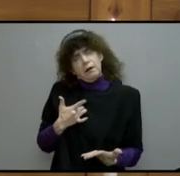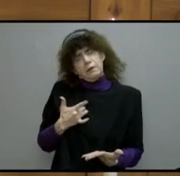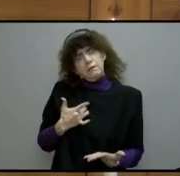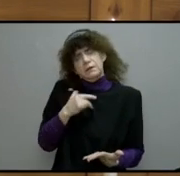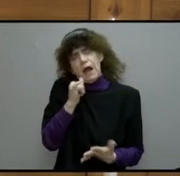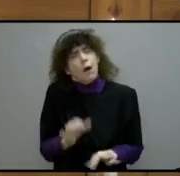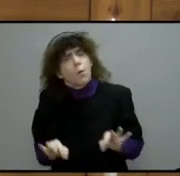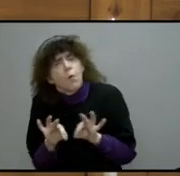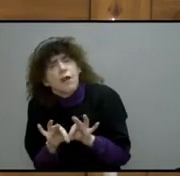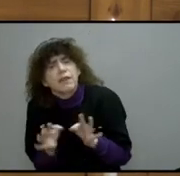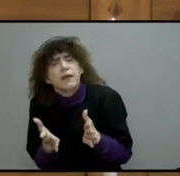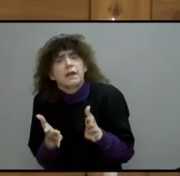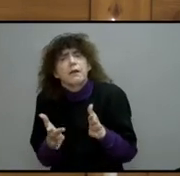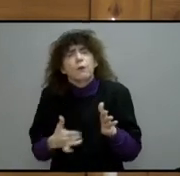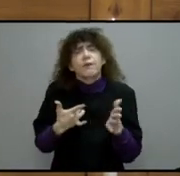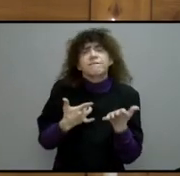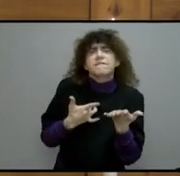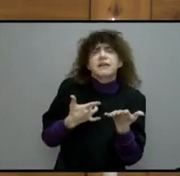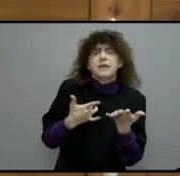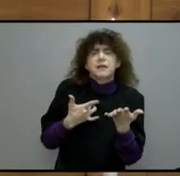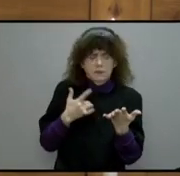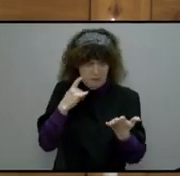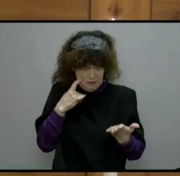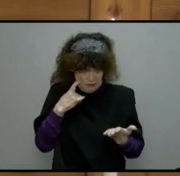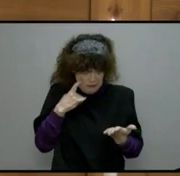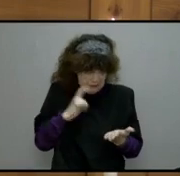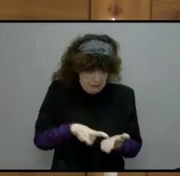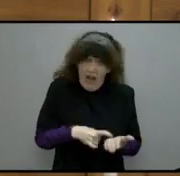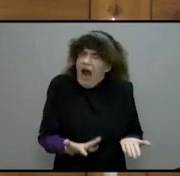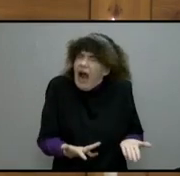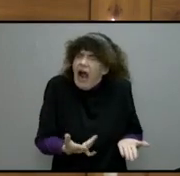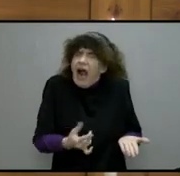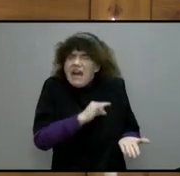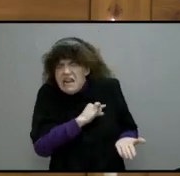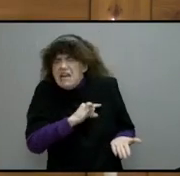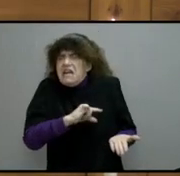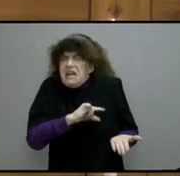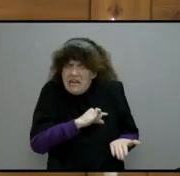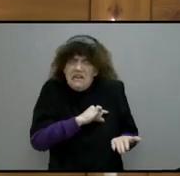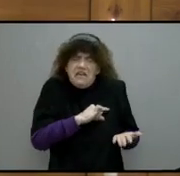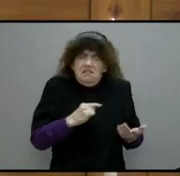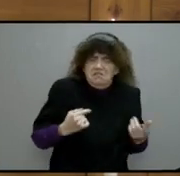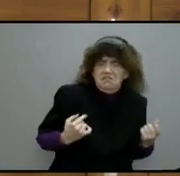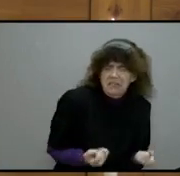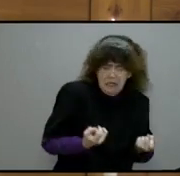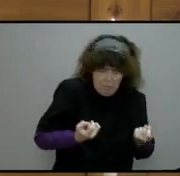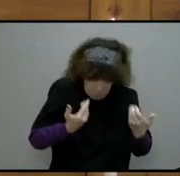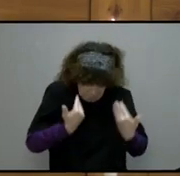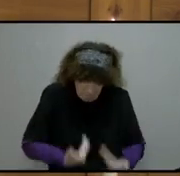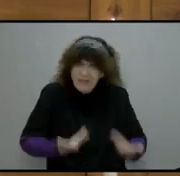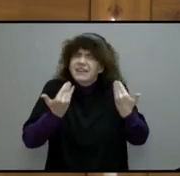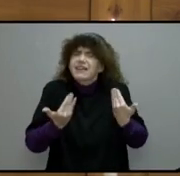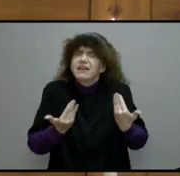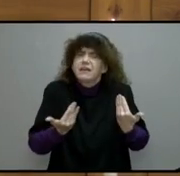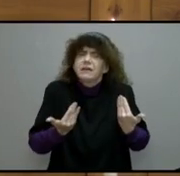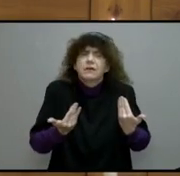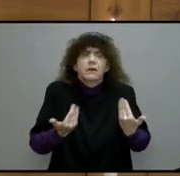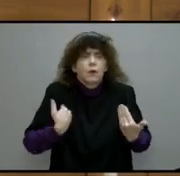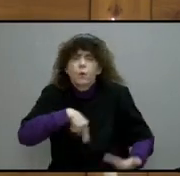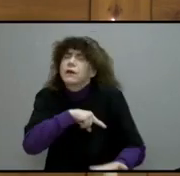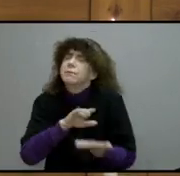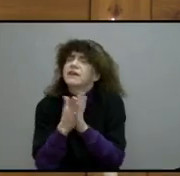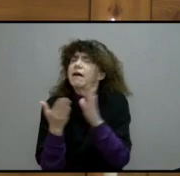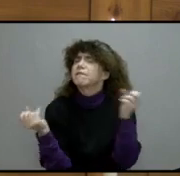When we sense and recognize our own guilt, both by commission and omission, we become afraid of Him.